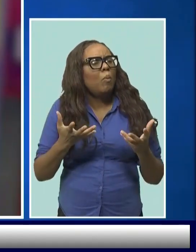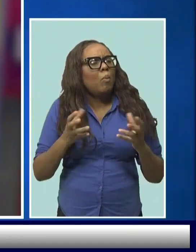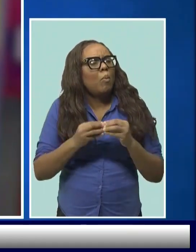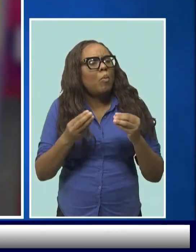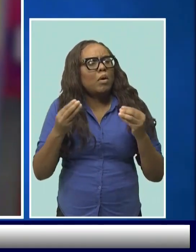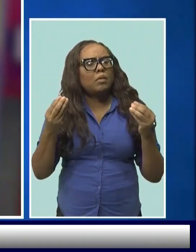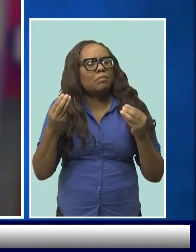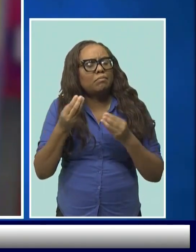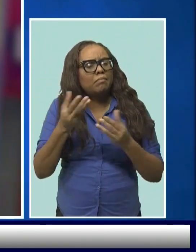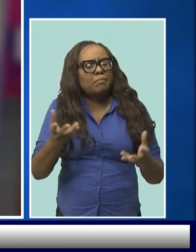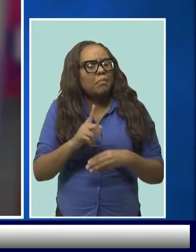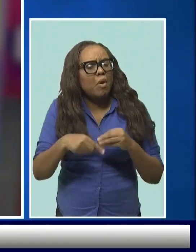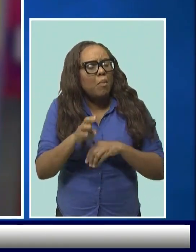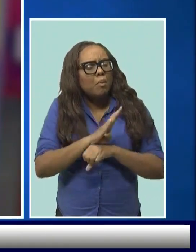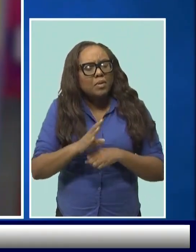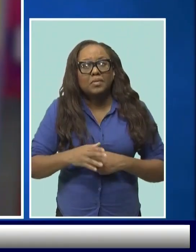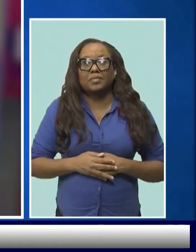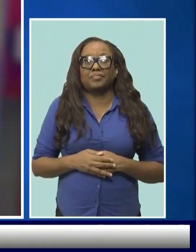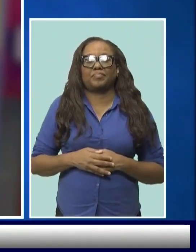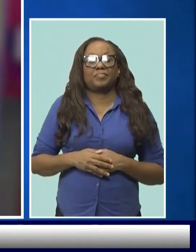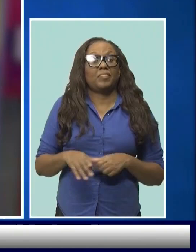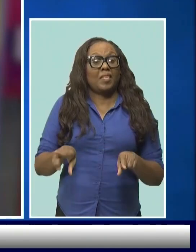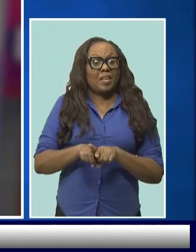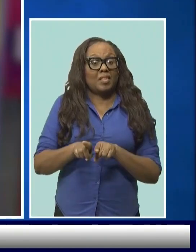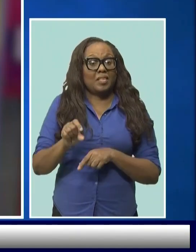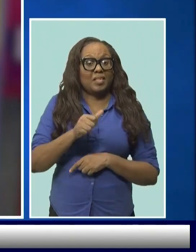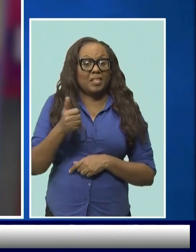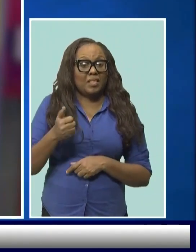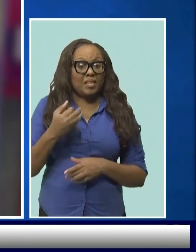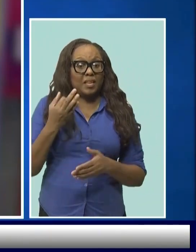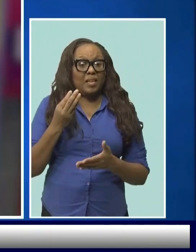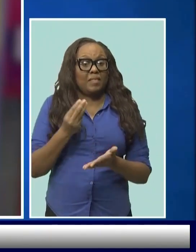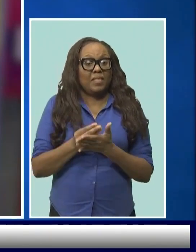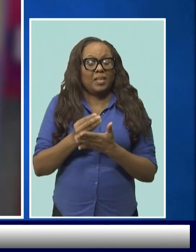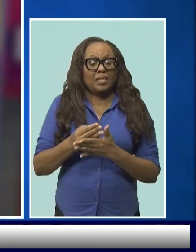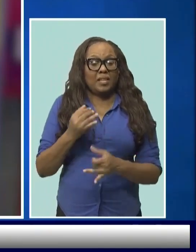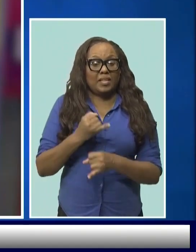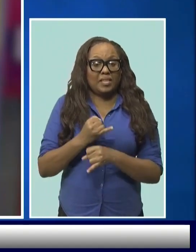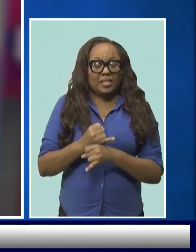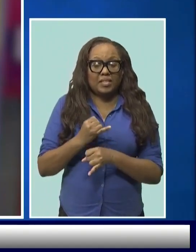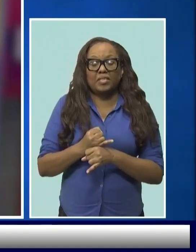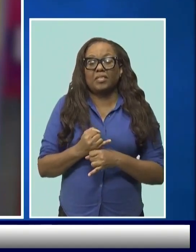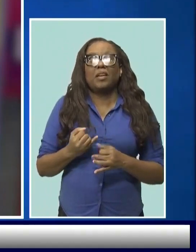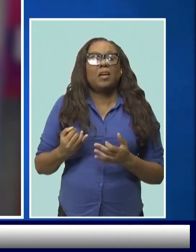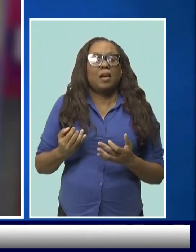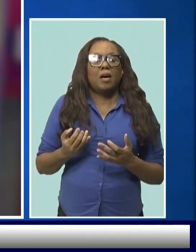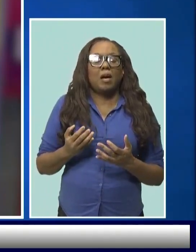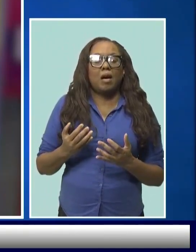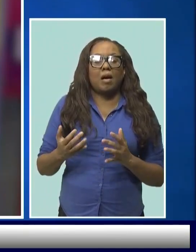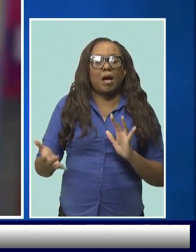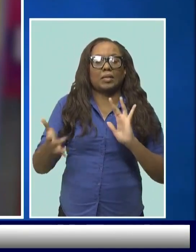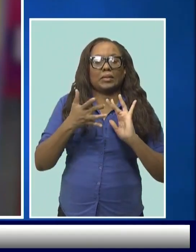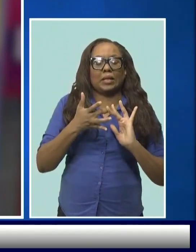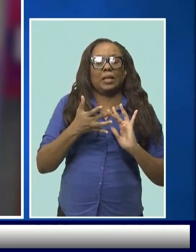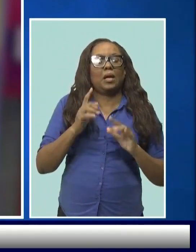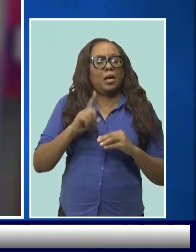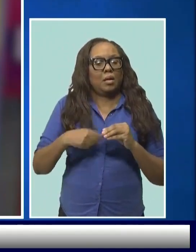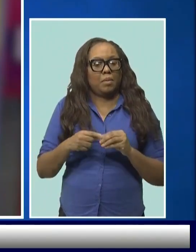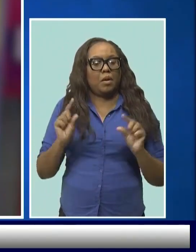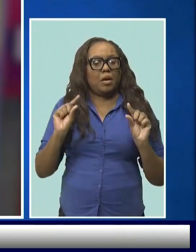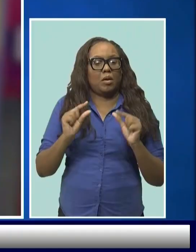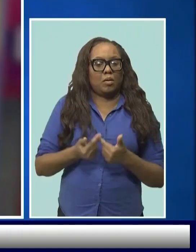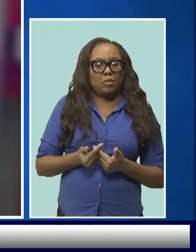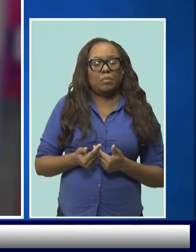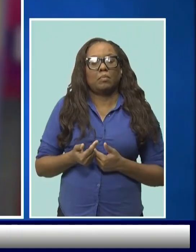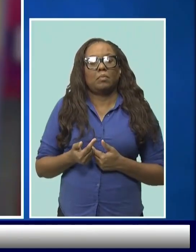institutions here, who's already reached out to our travel agent partner about a group for the